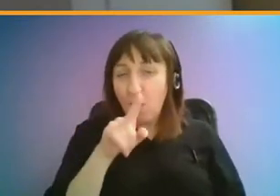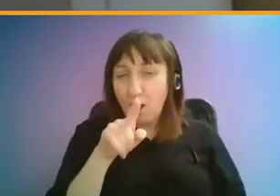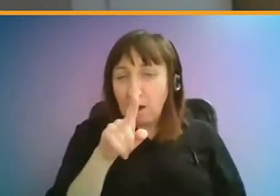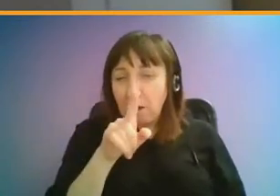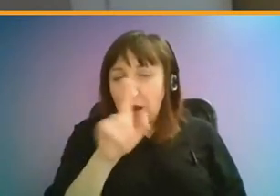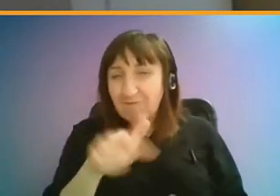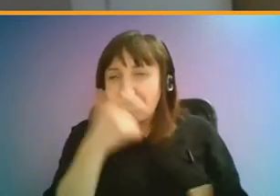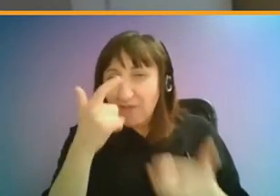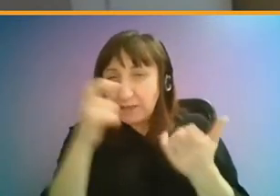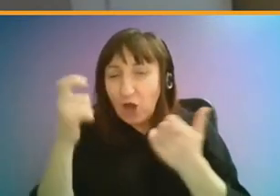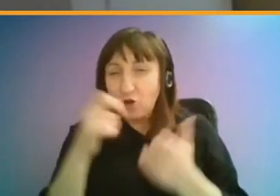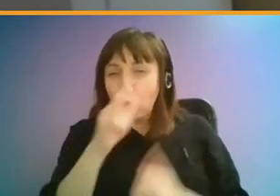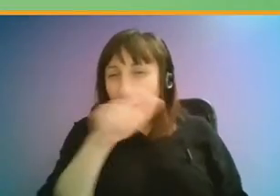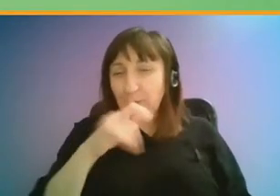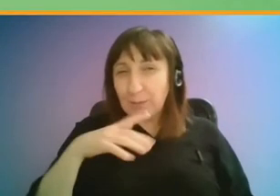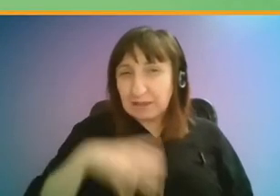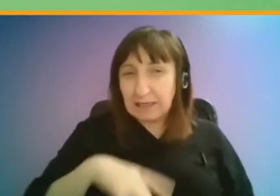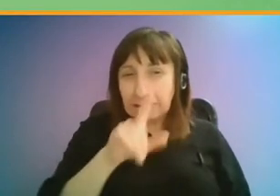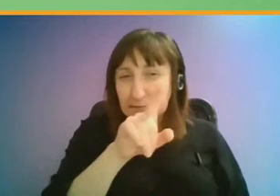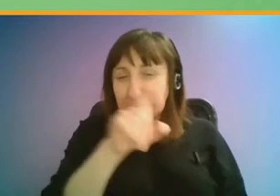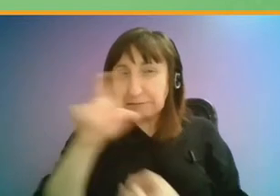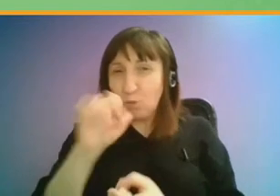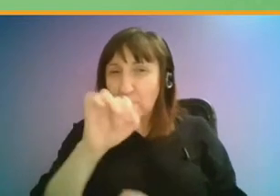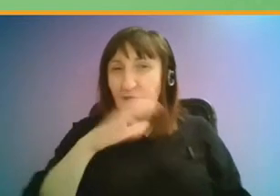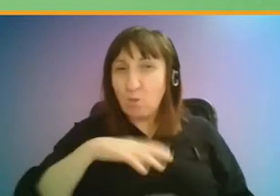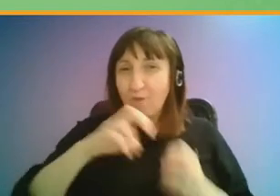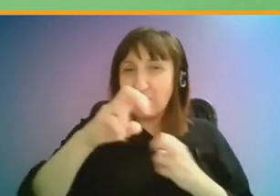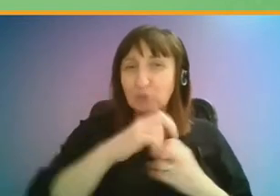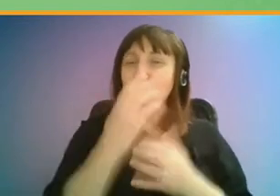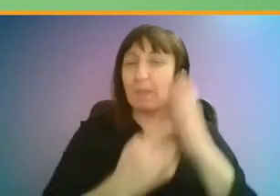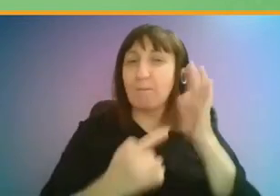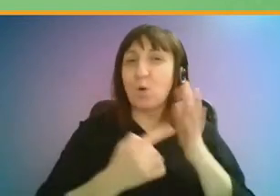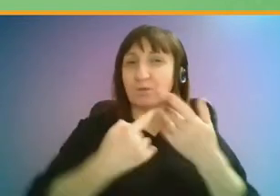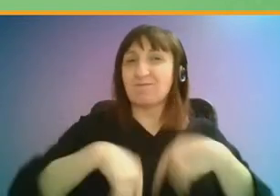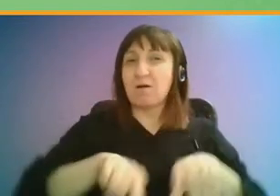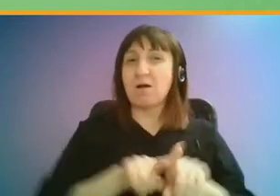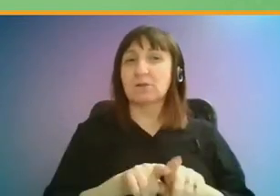about what young people need and what they want from transport is going to be really important.